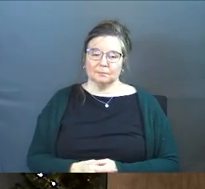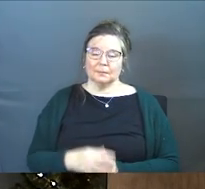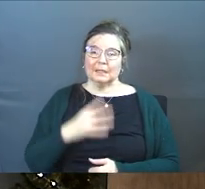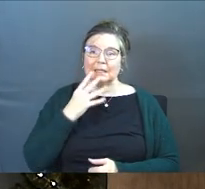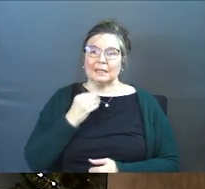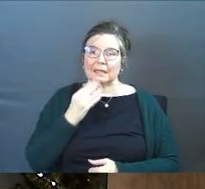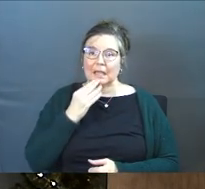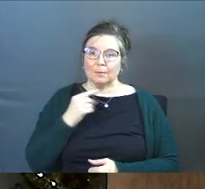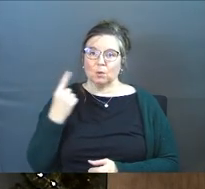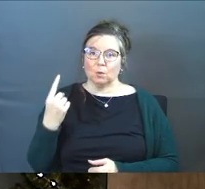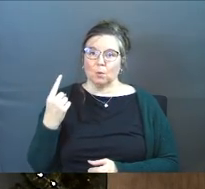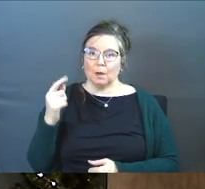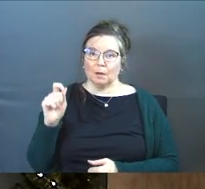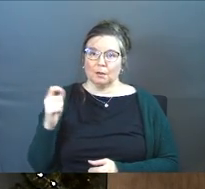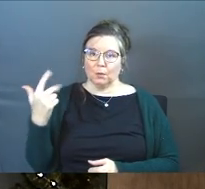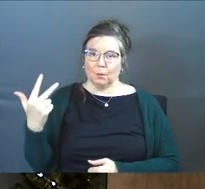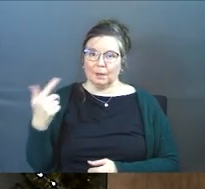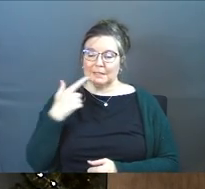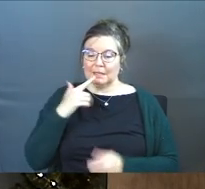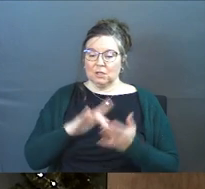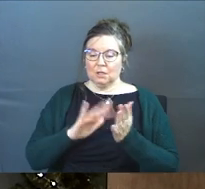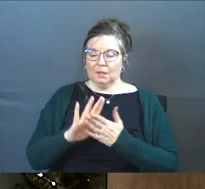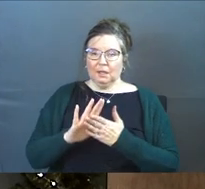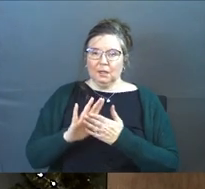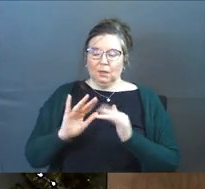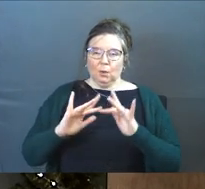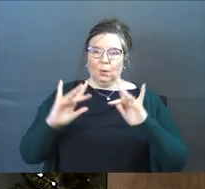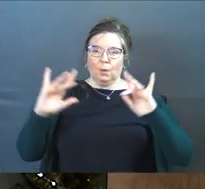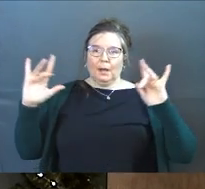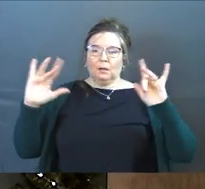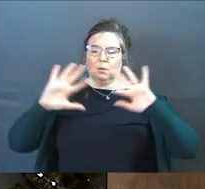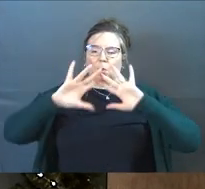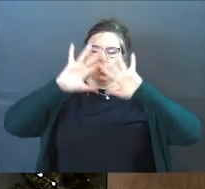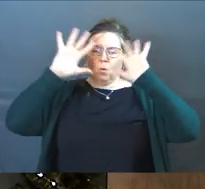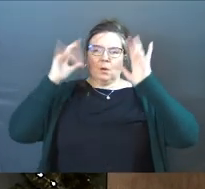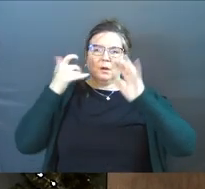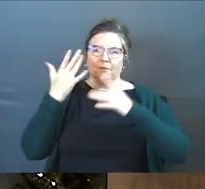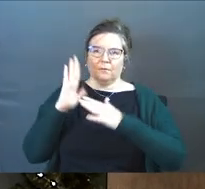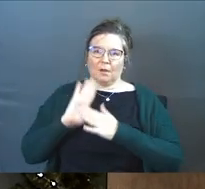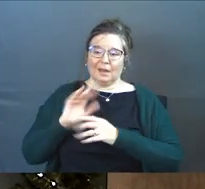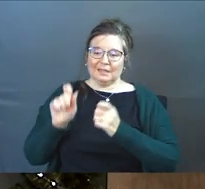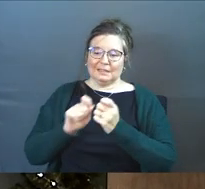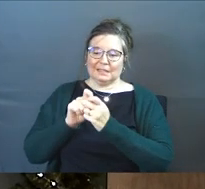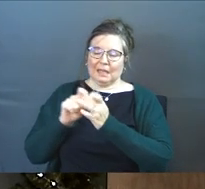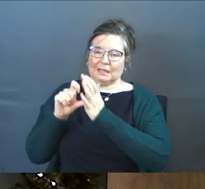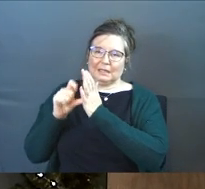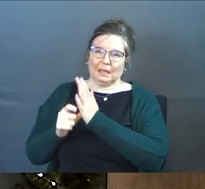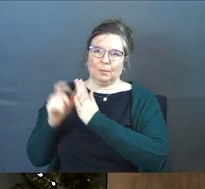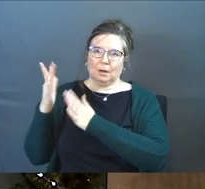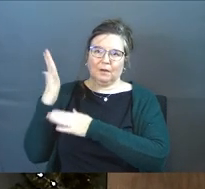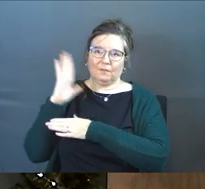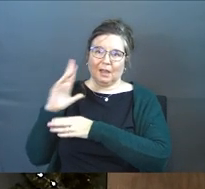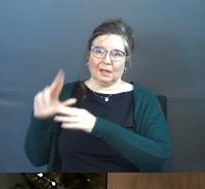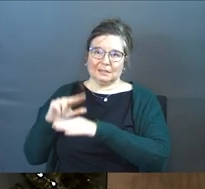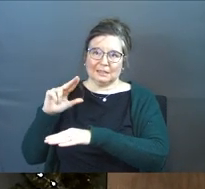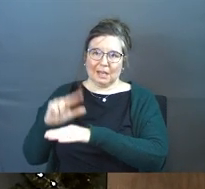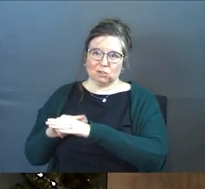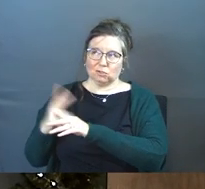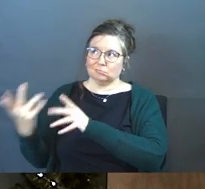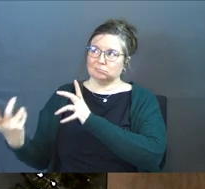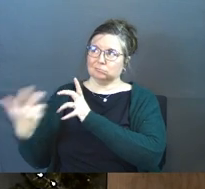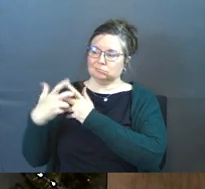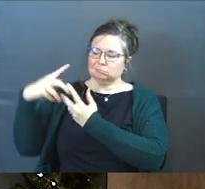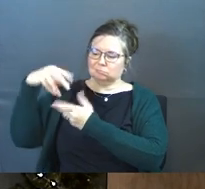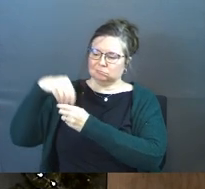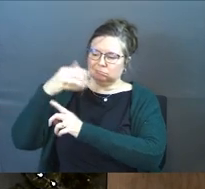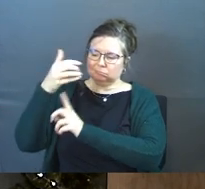Hebrews 1 3 says that Jesus is the radiance of the glory of God and the exact imprint of God's nature and